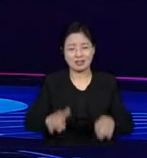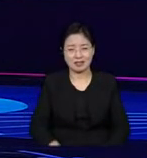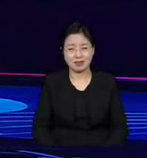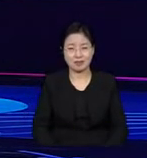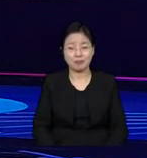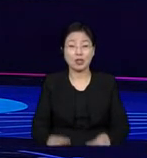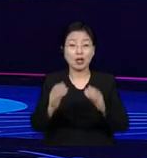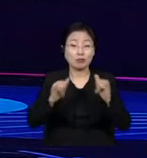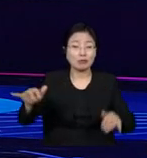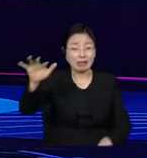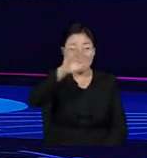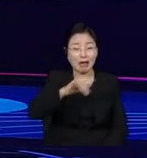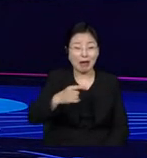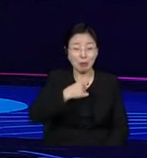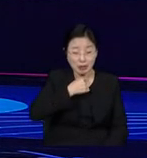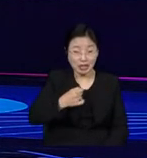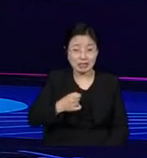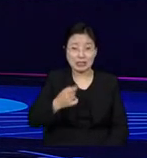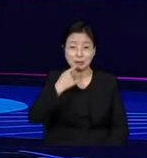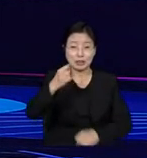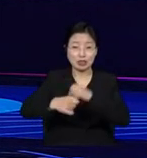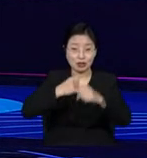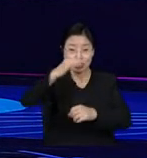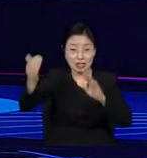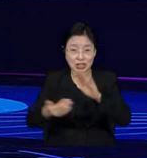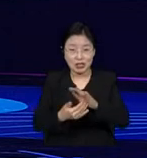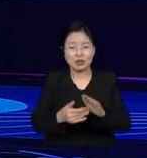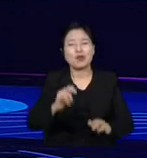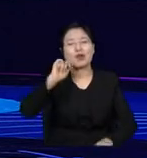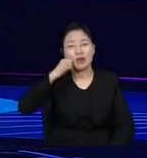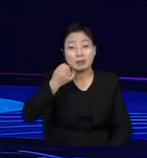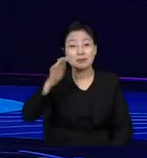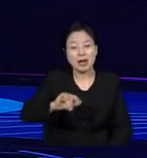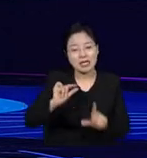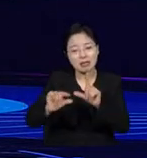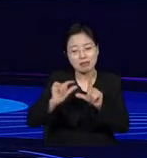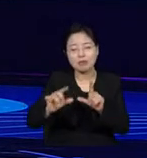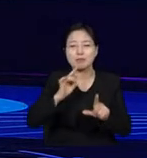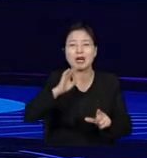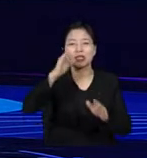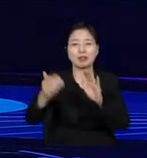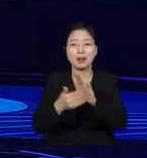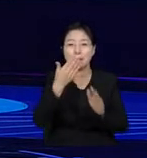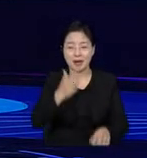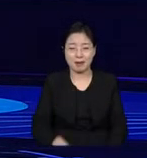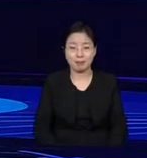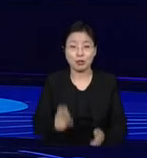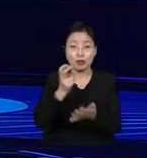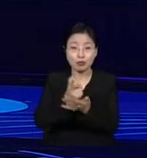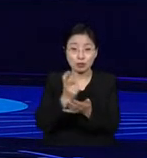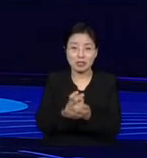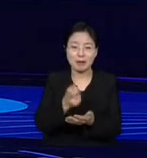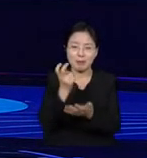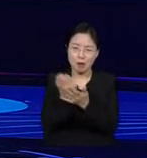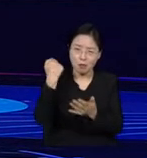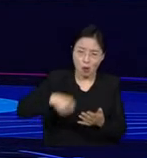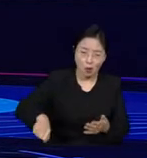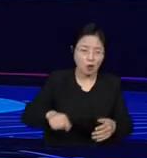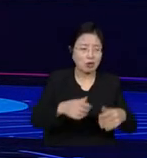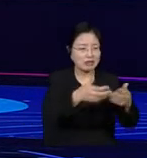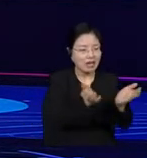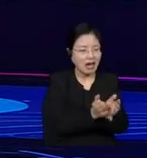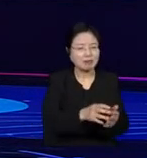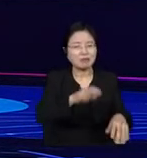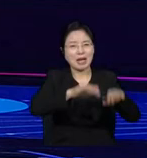compromising with the democratic principles in order to achieve a greater good just for ourselves, then we're on the road to really despair.